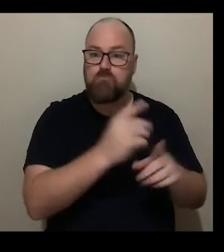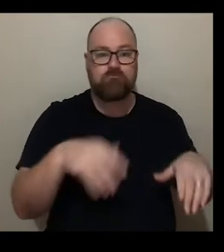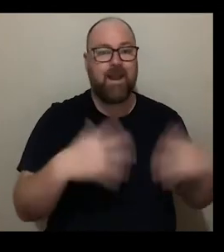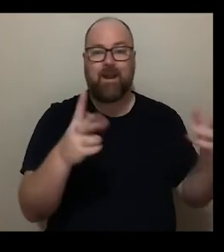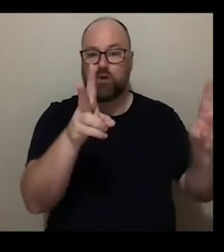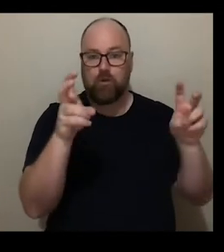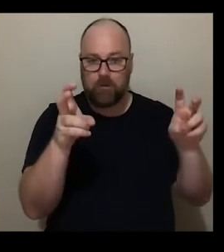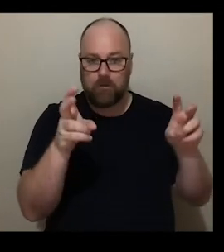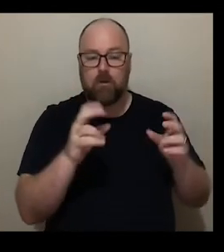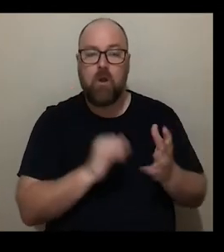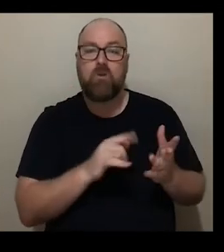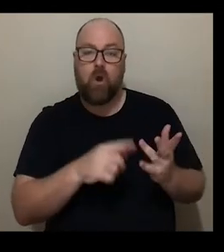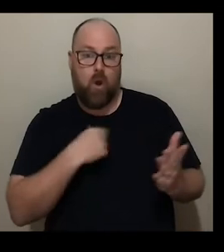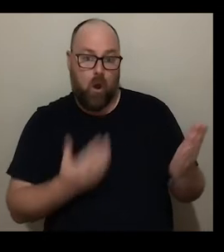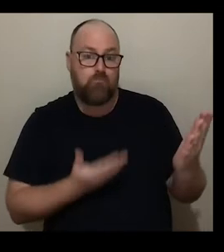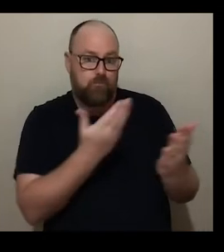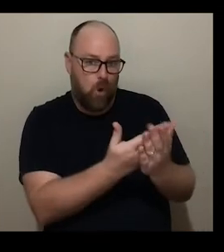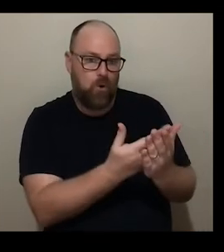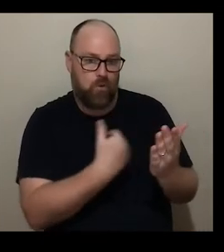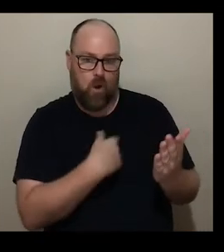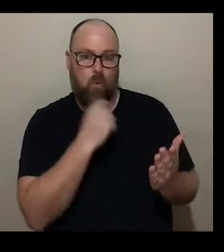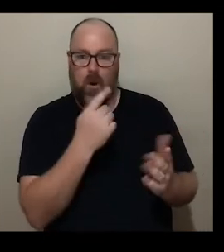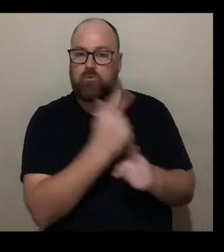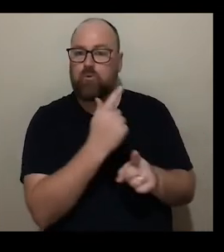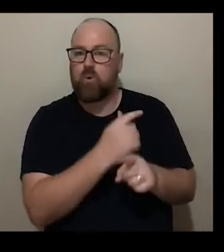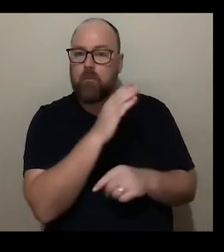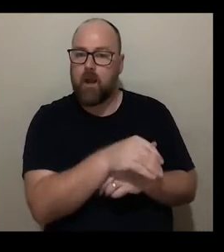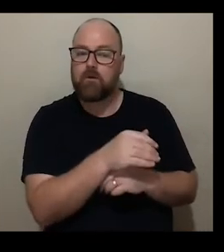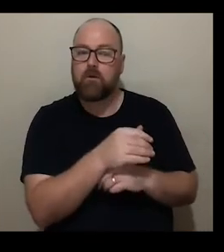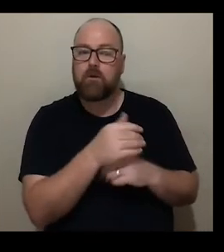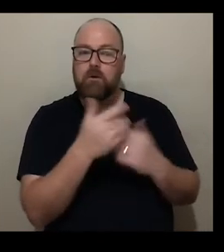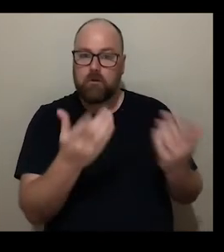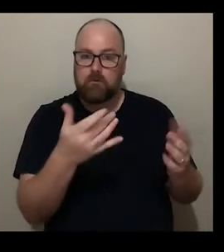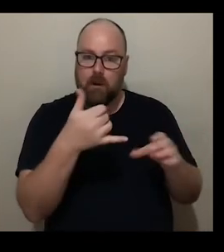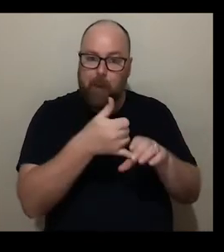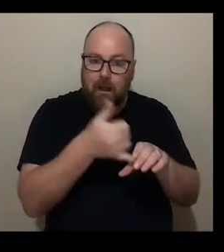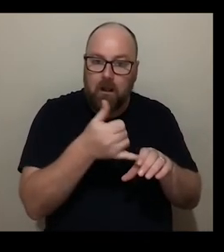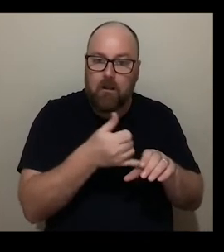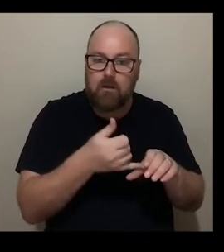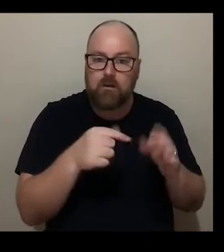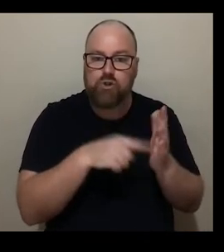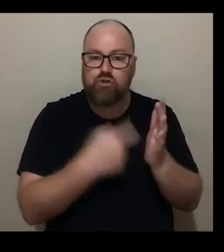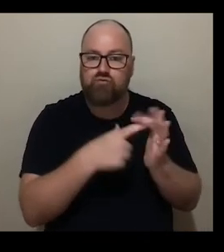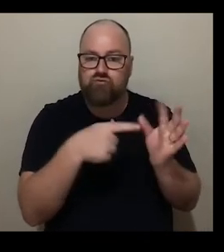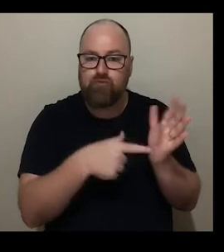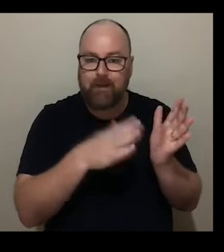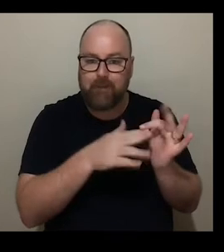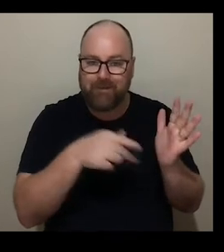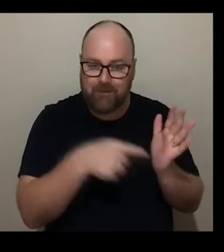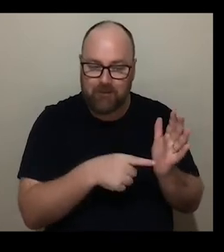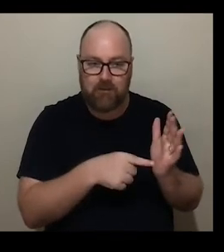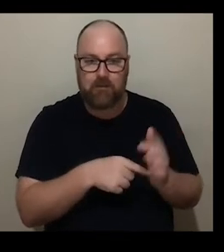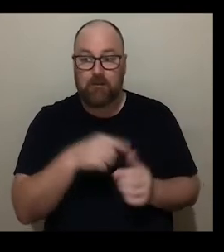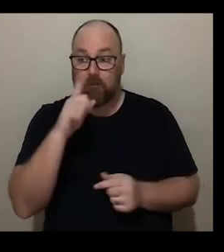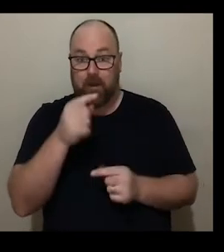and so I proposed that I would address this issue around medical treatment people being able to have medical